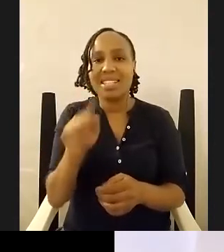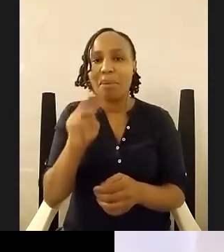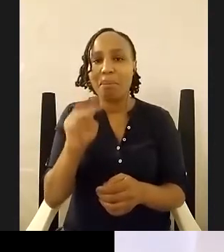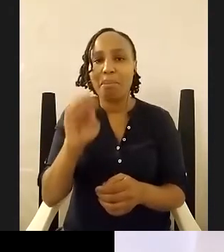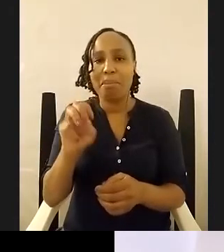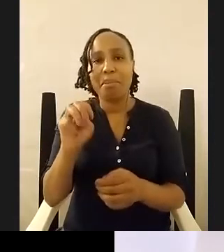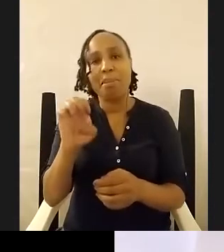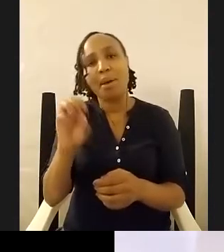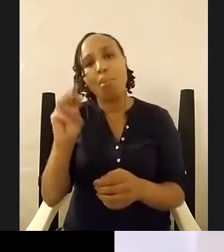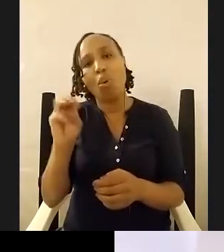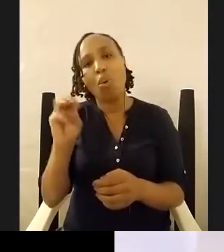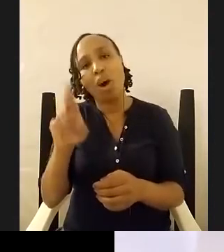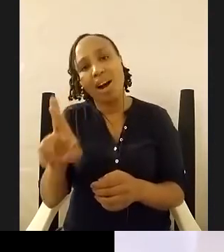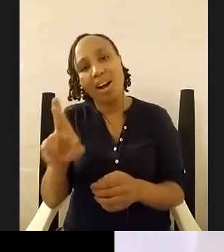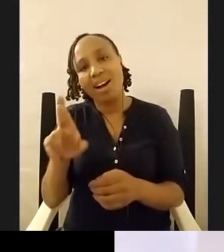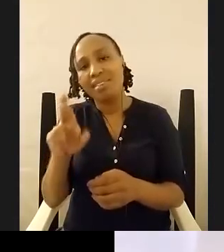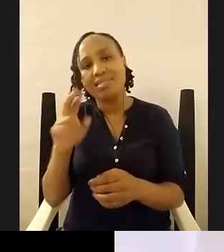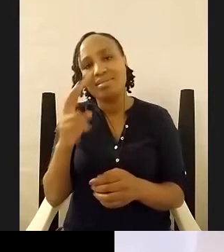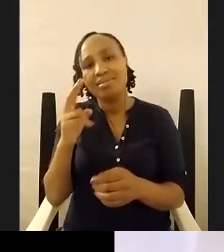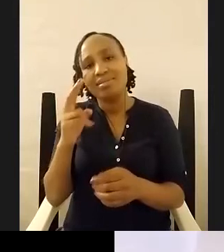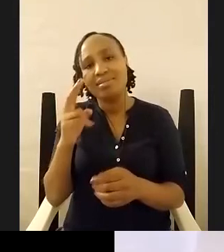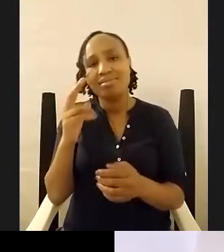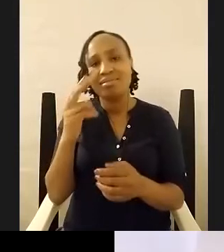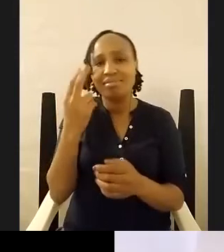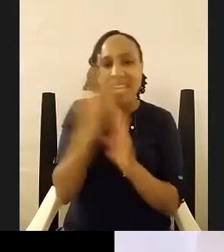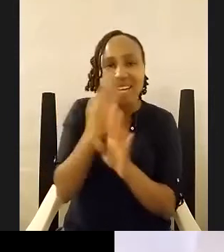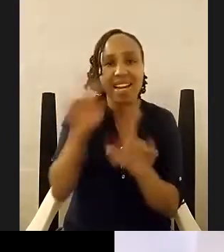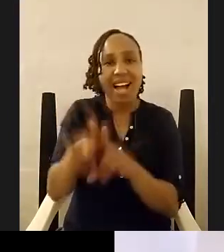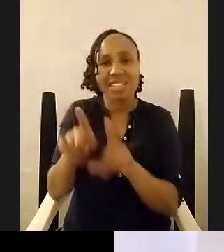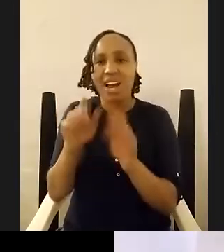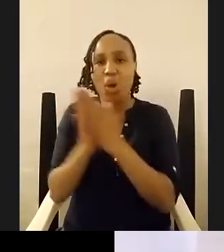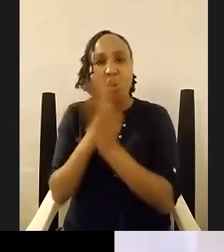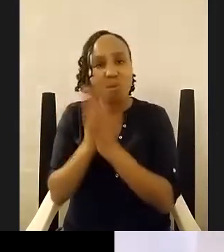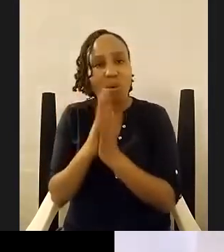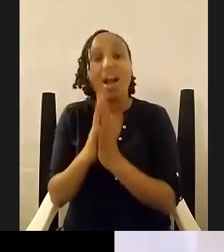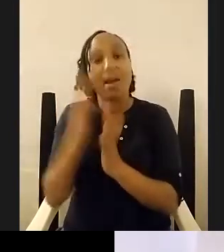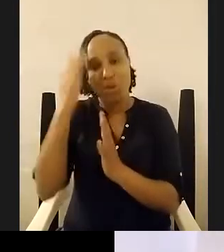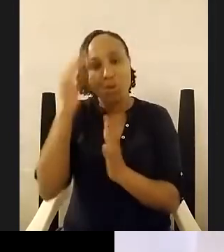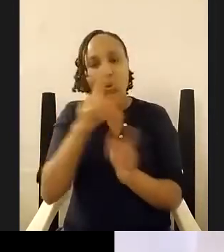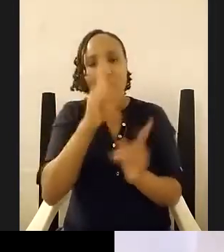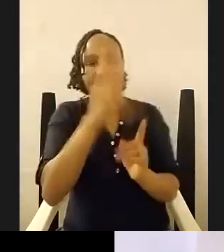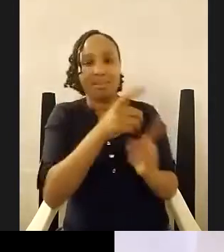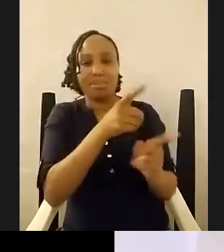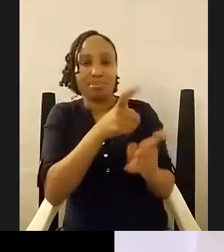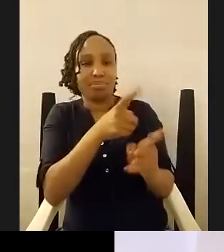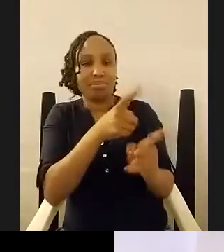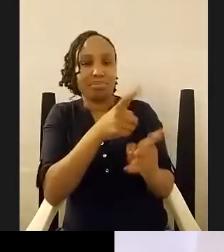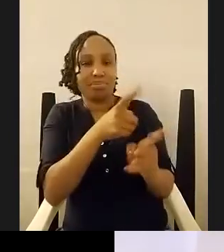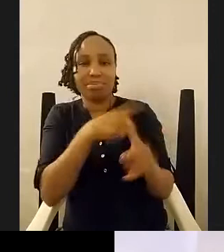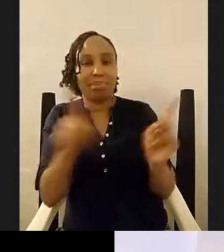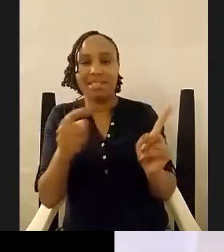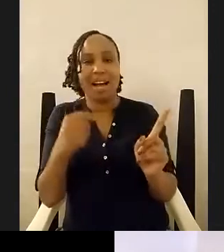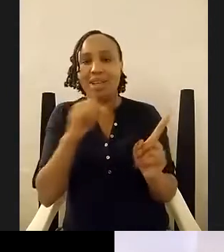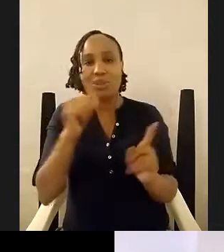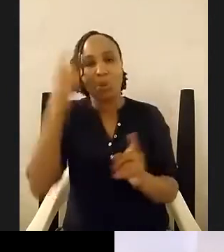know i knew i i knew i was going to be trolled but i didn't know i was going to be trolled this intimately wow troy i really do hate